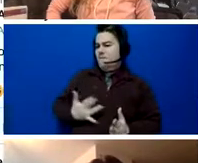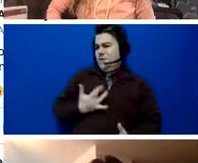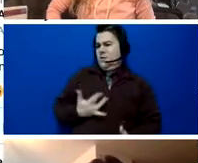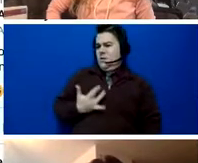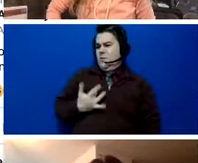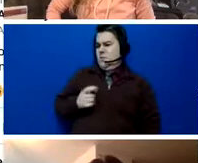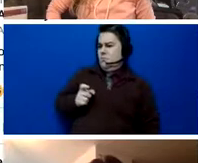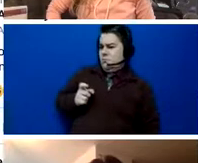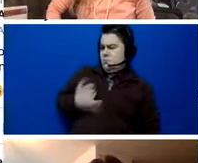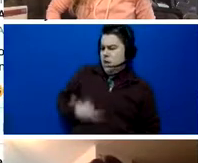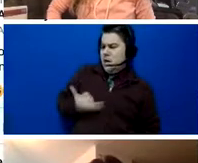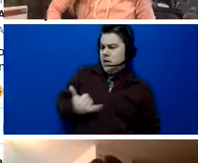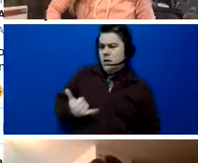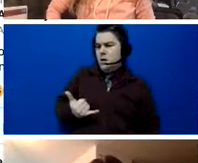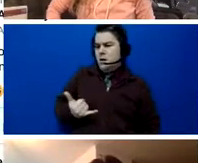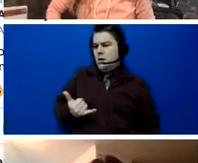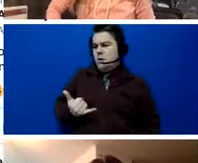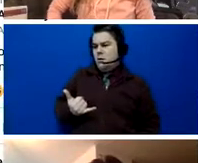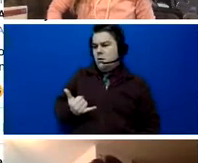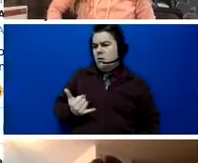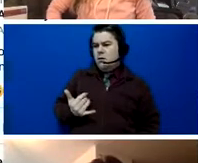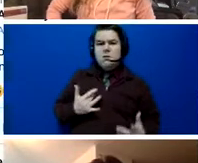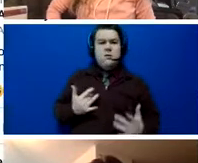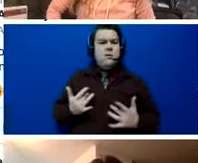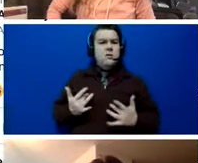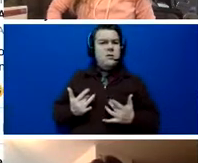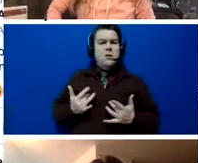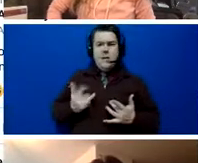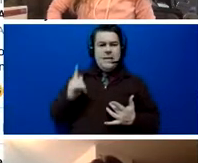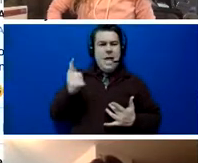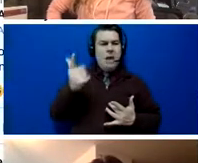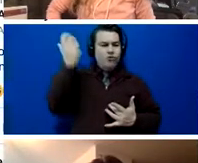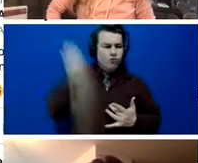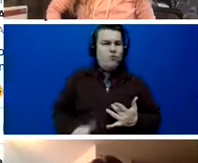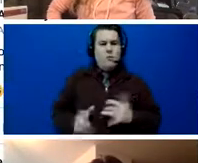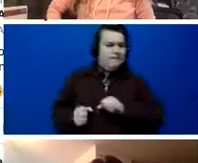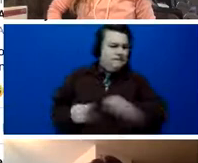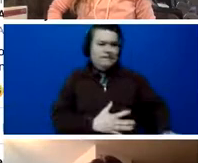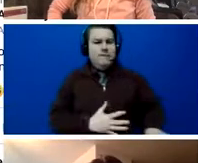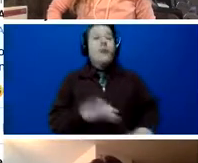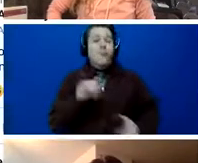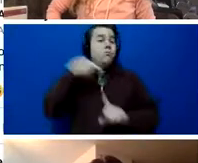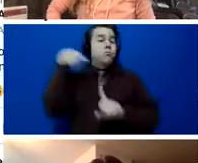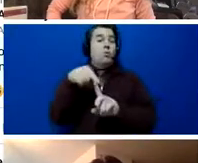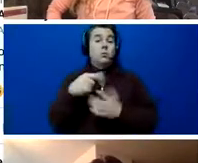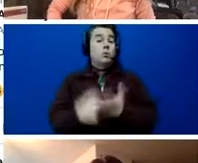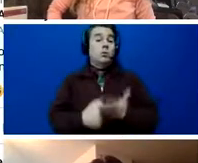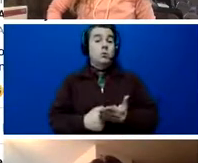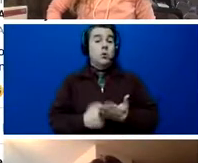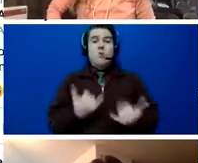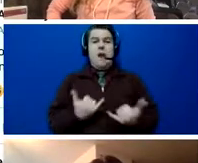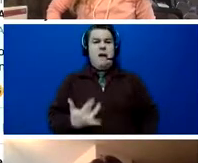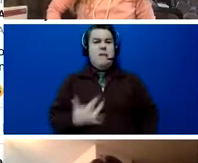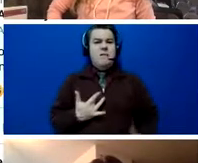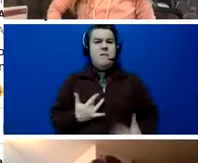that I don't want to experience anymore. That's the core of the discussion. I am feeling fear.